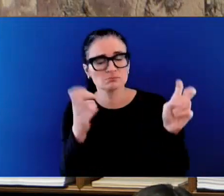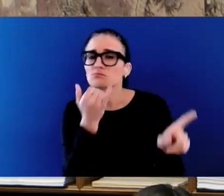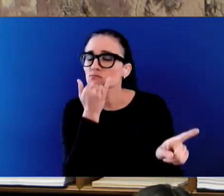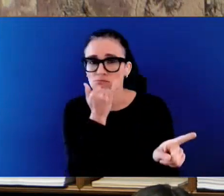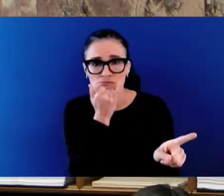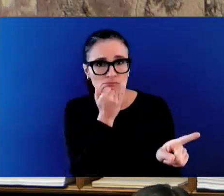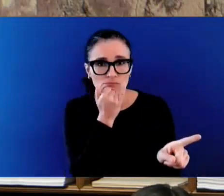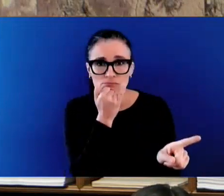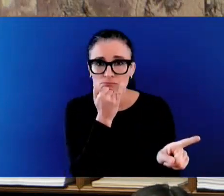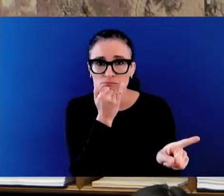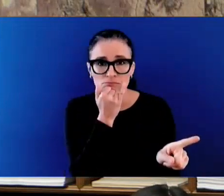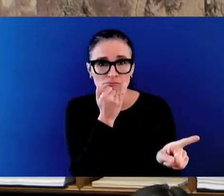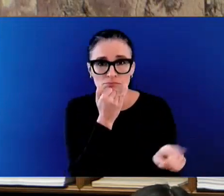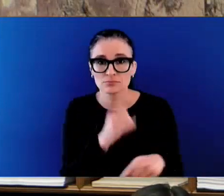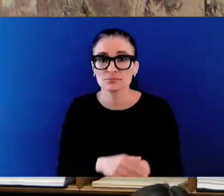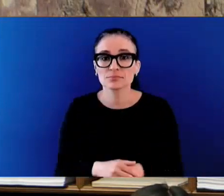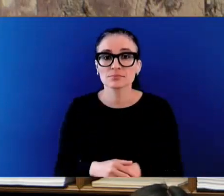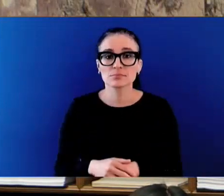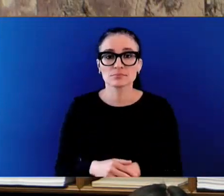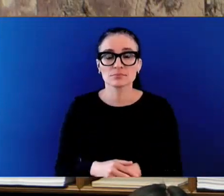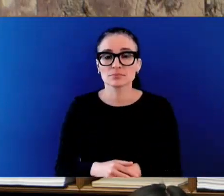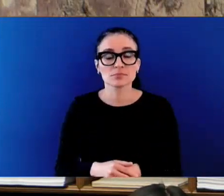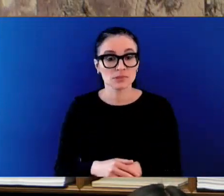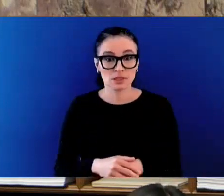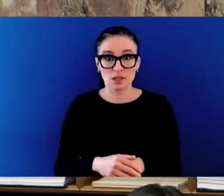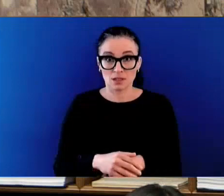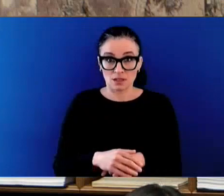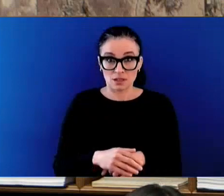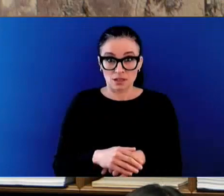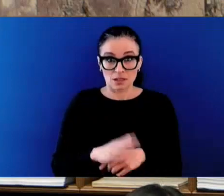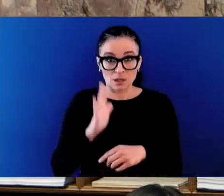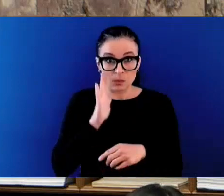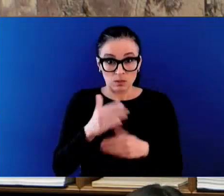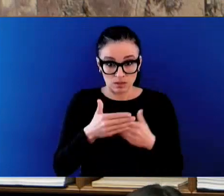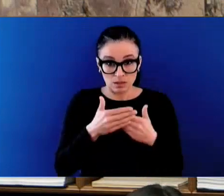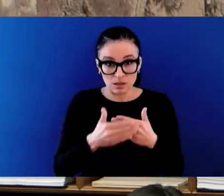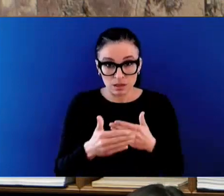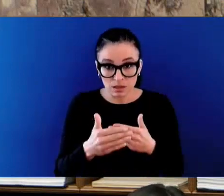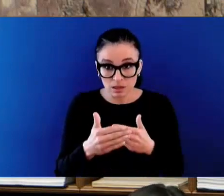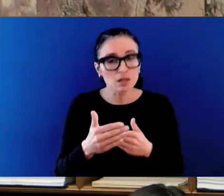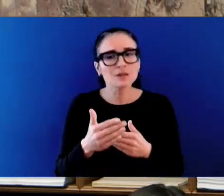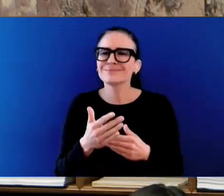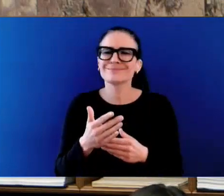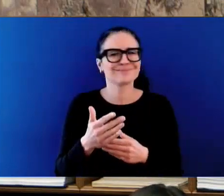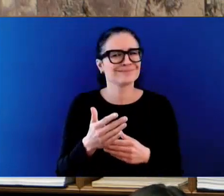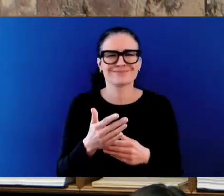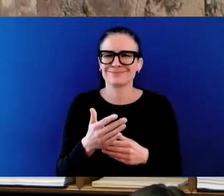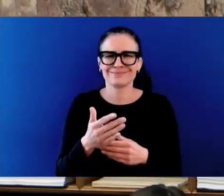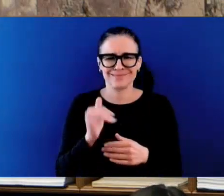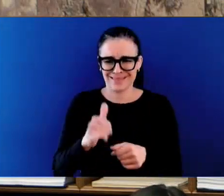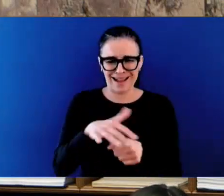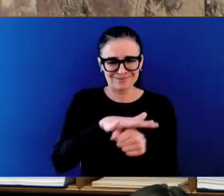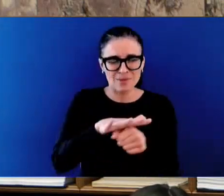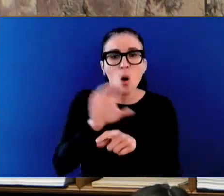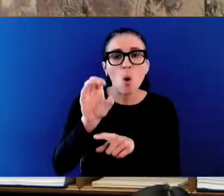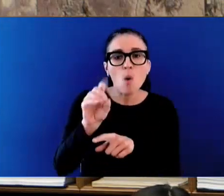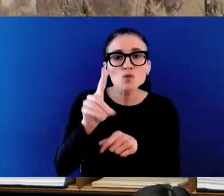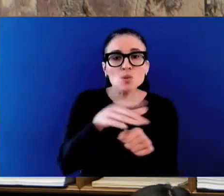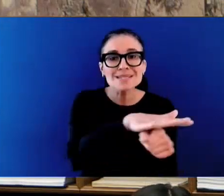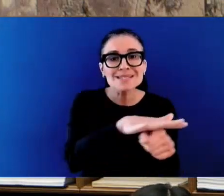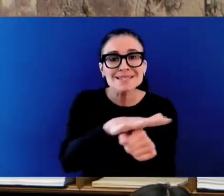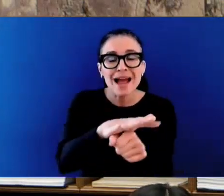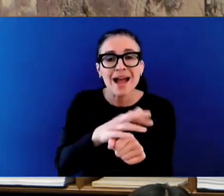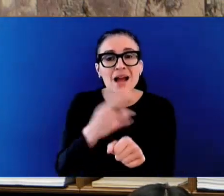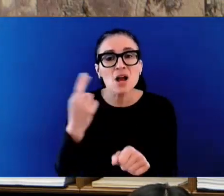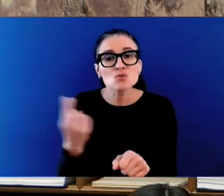prevention site in the Richmond Hospital, Honourable Speaker. Let's be really clear about that, and the member should take